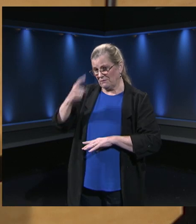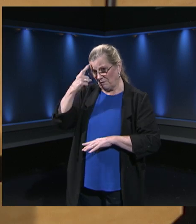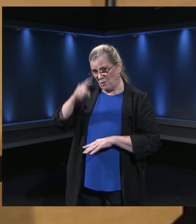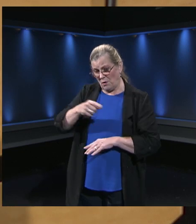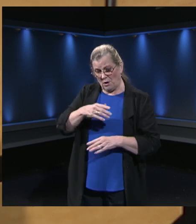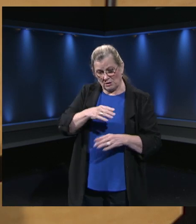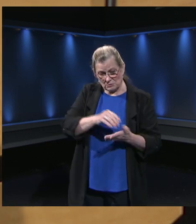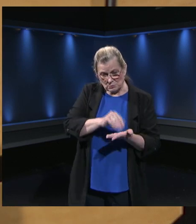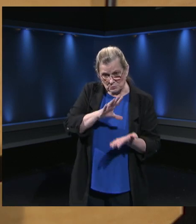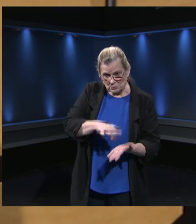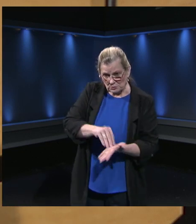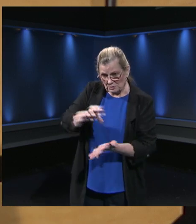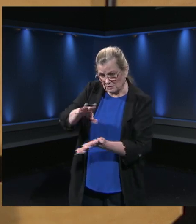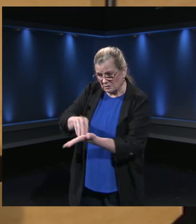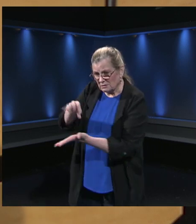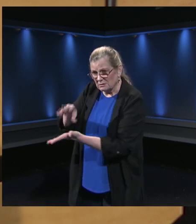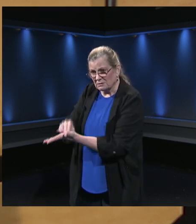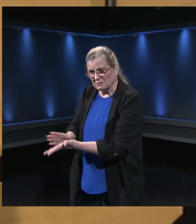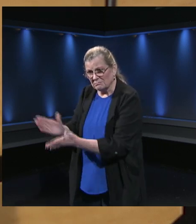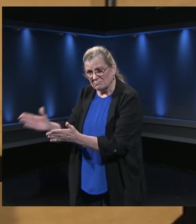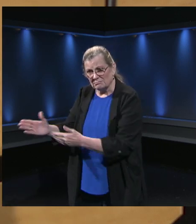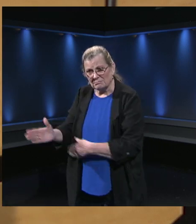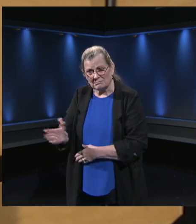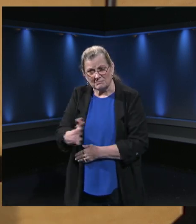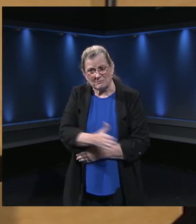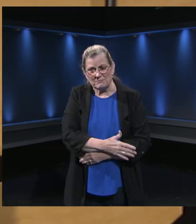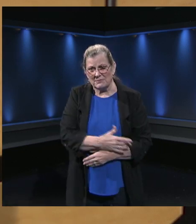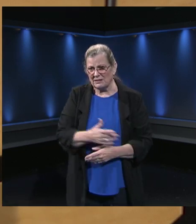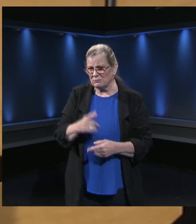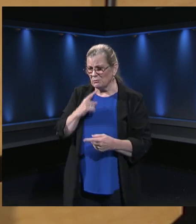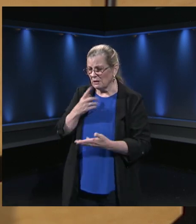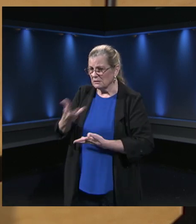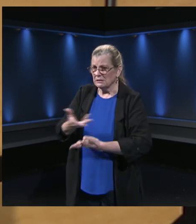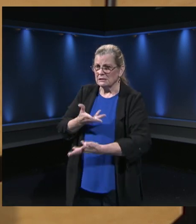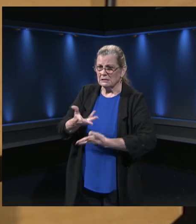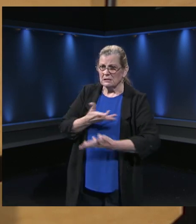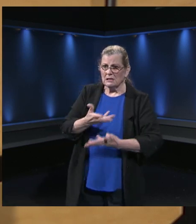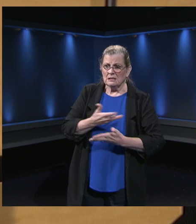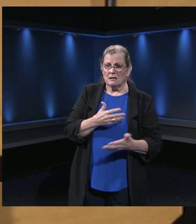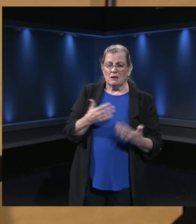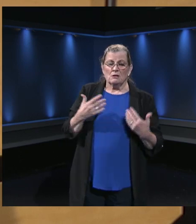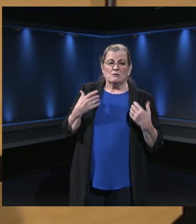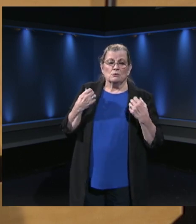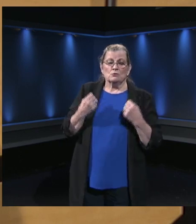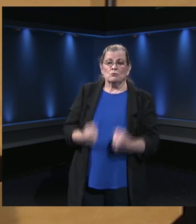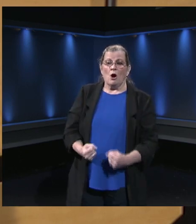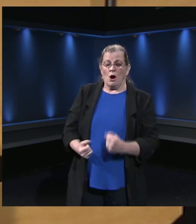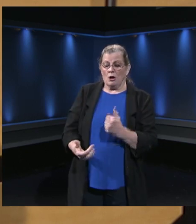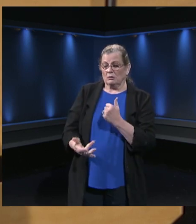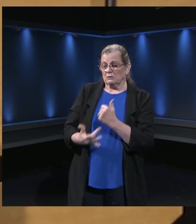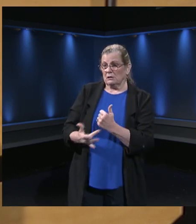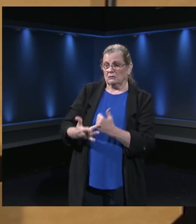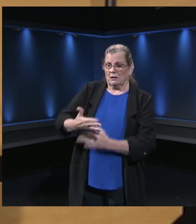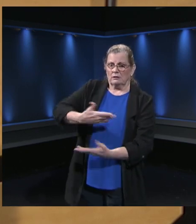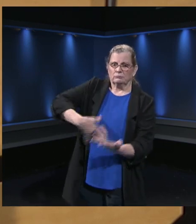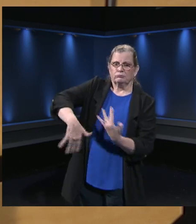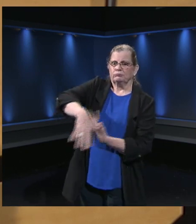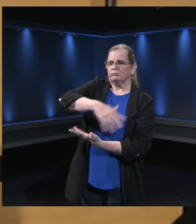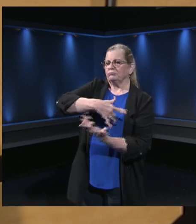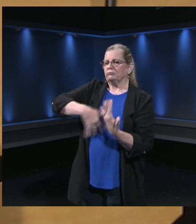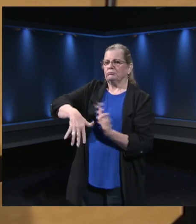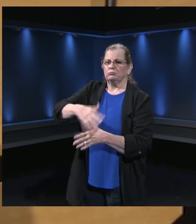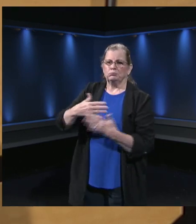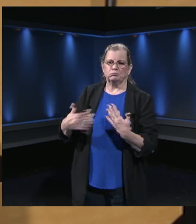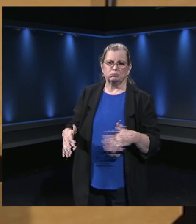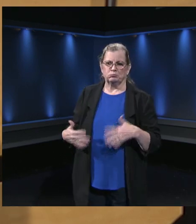from my colleagues every day. We have strong principal networks that communicate with each other. So I just I'm glad you brought that up because this is this is